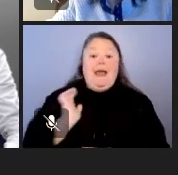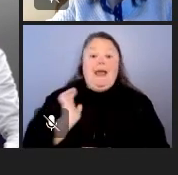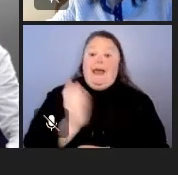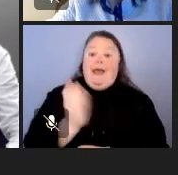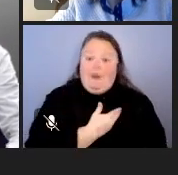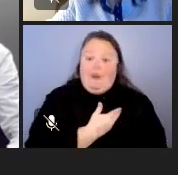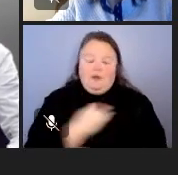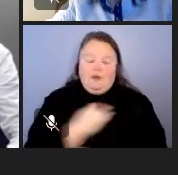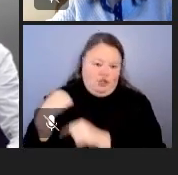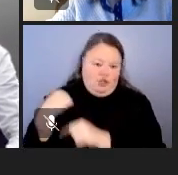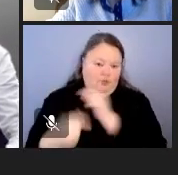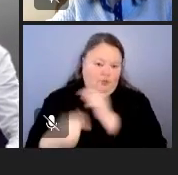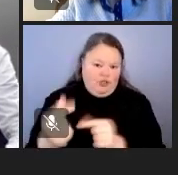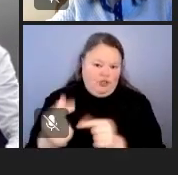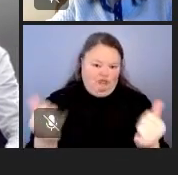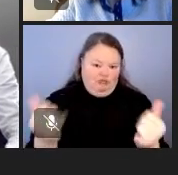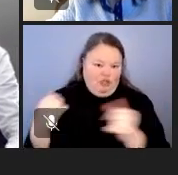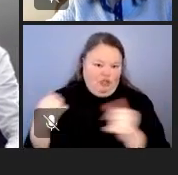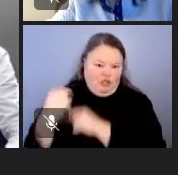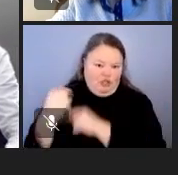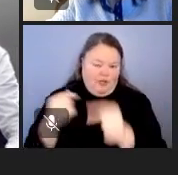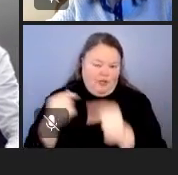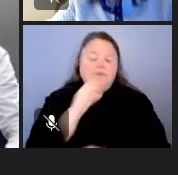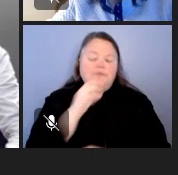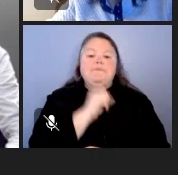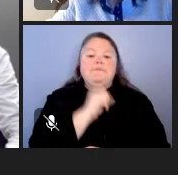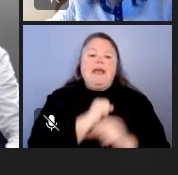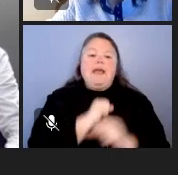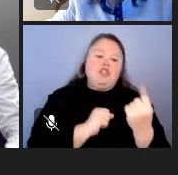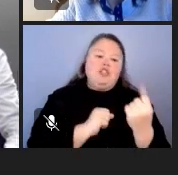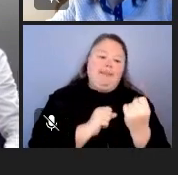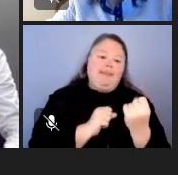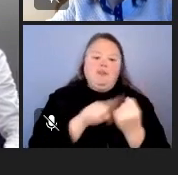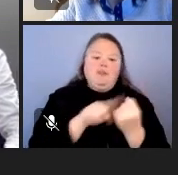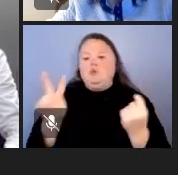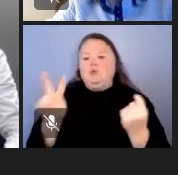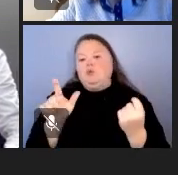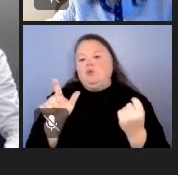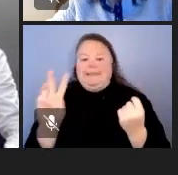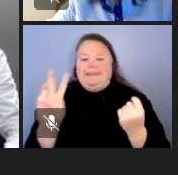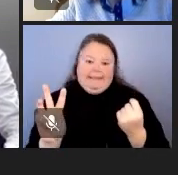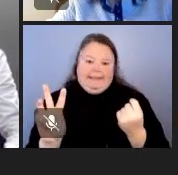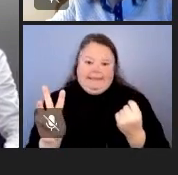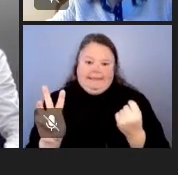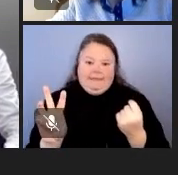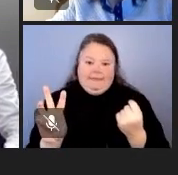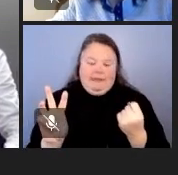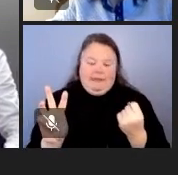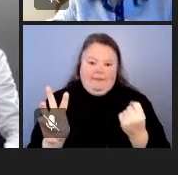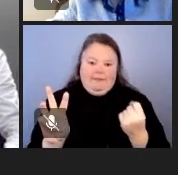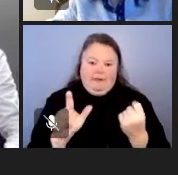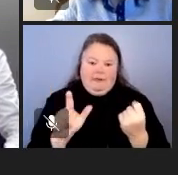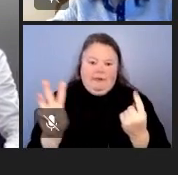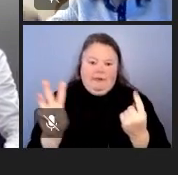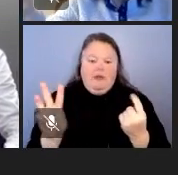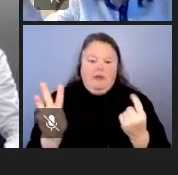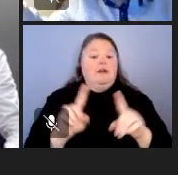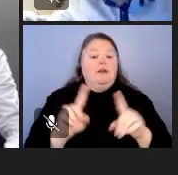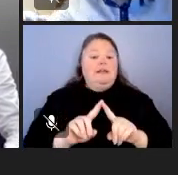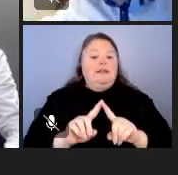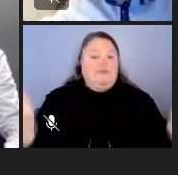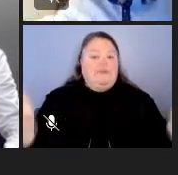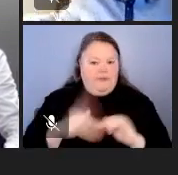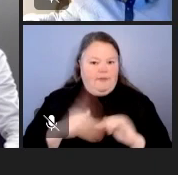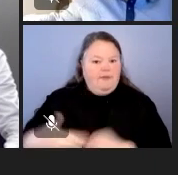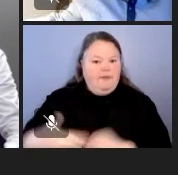generation, it's people aged from 11 to 26, are very different from previous